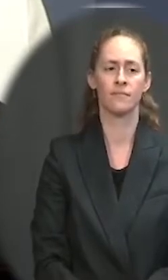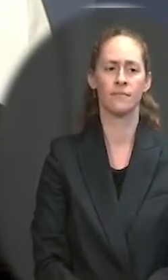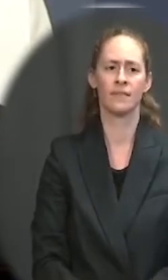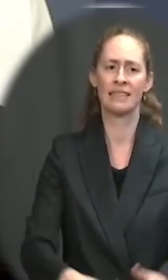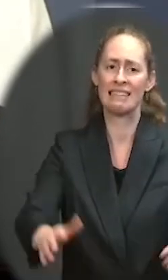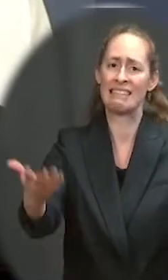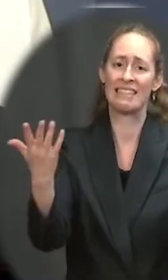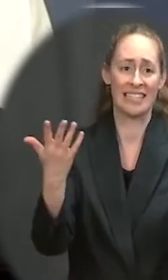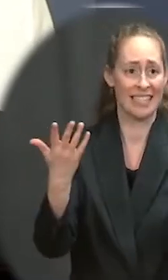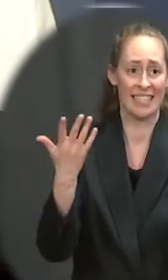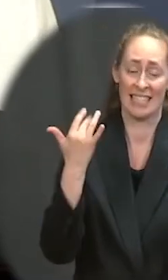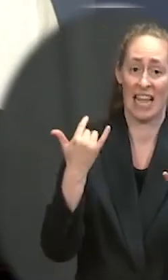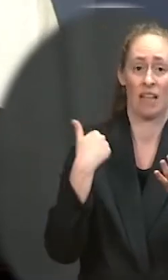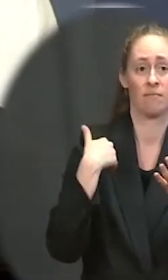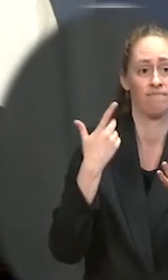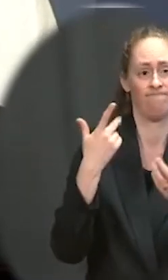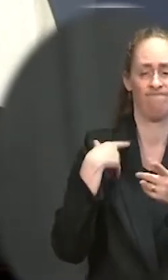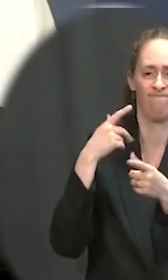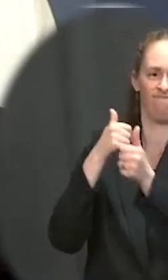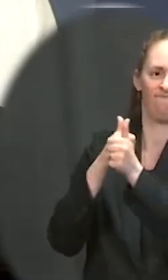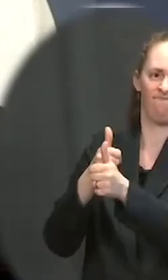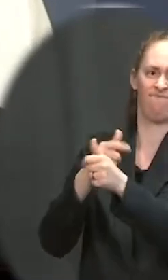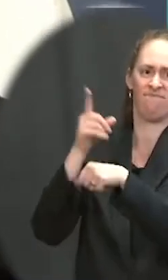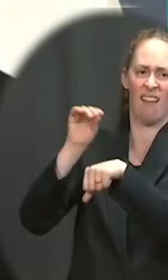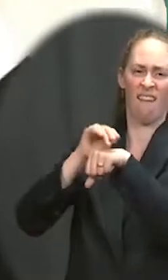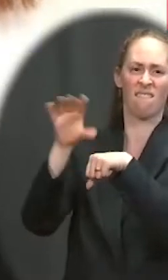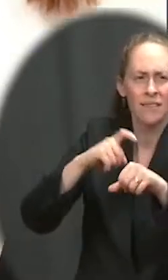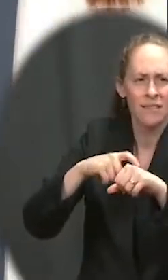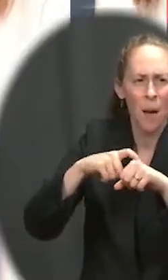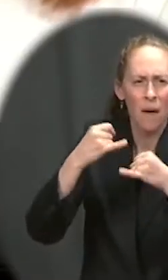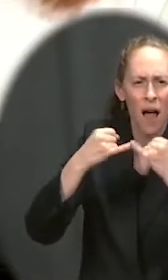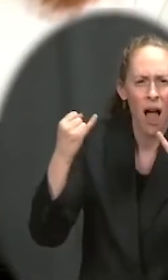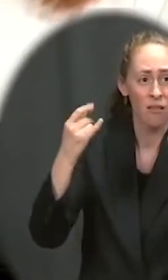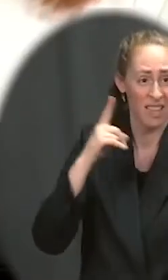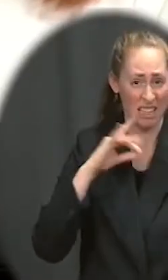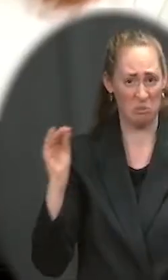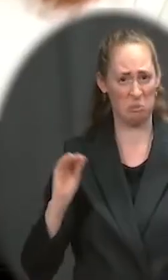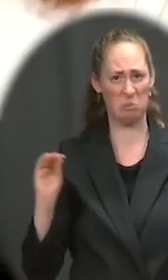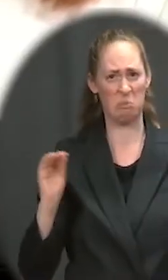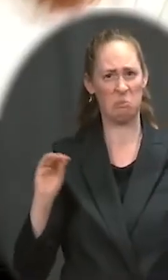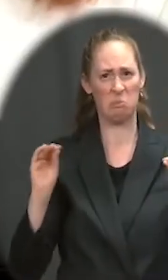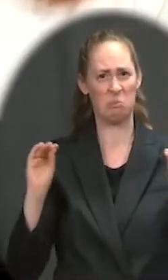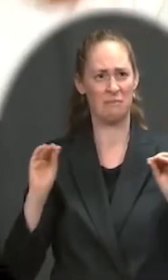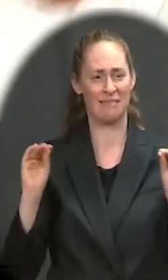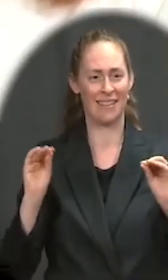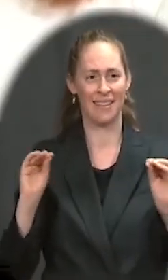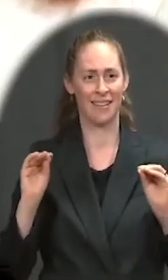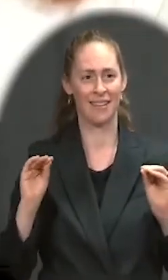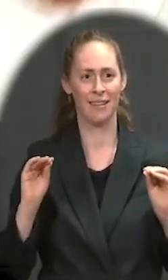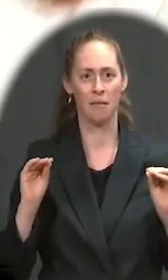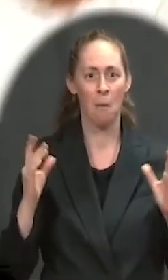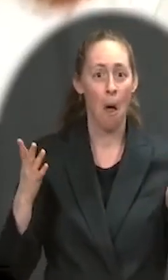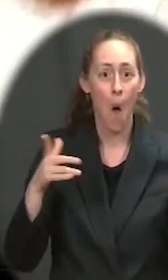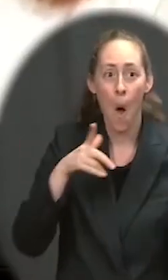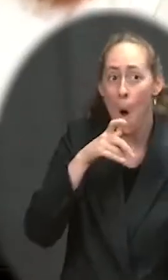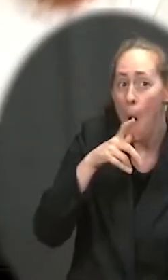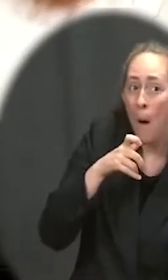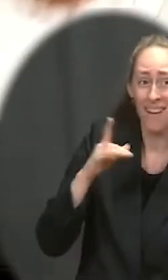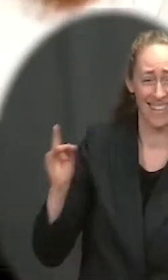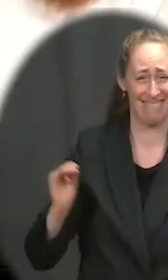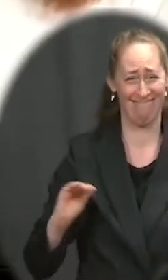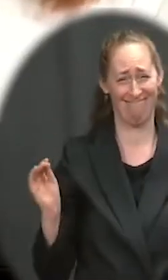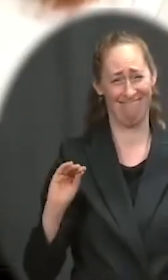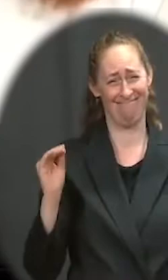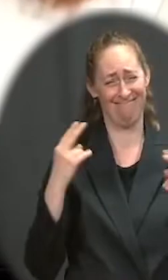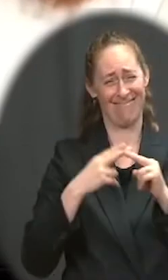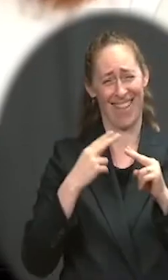guidance from U.S. Space Command and Department of Defense and others. Any names or anyone else? No names to float out there for you.